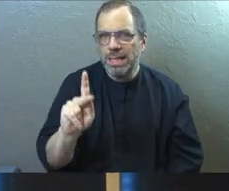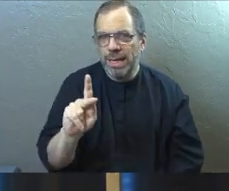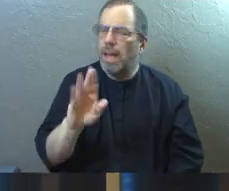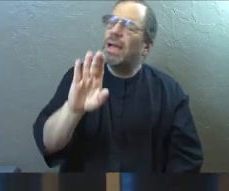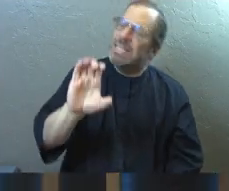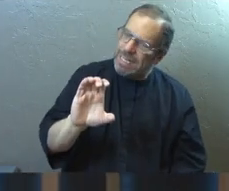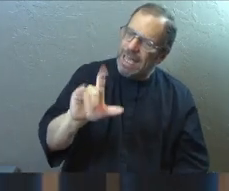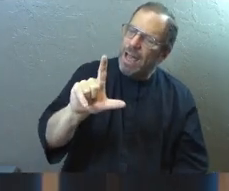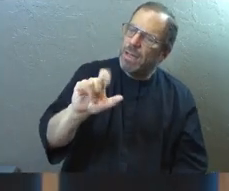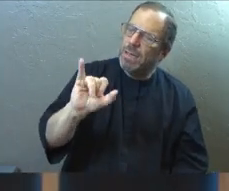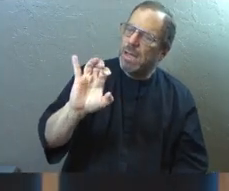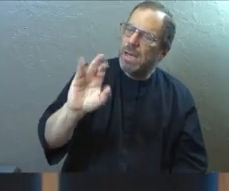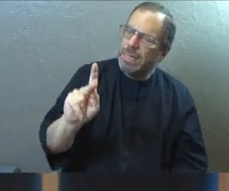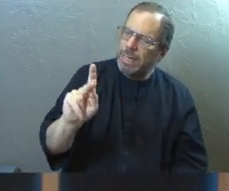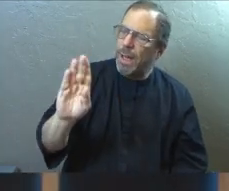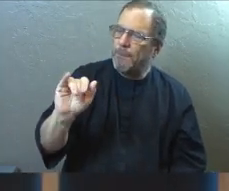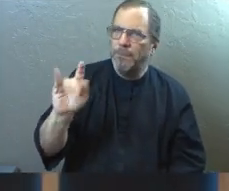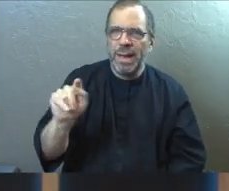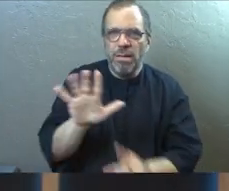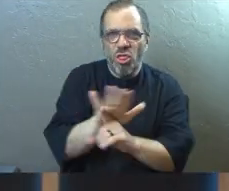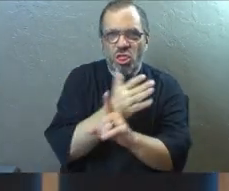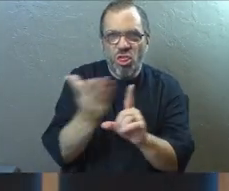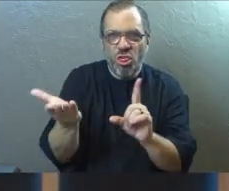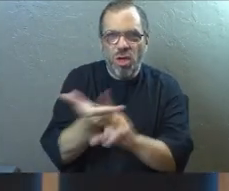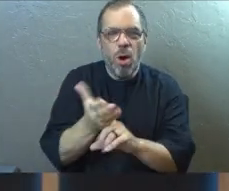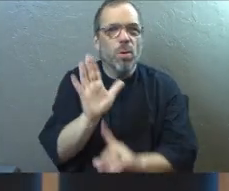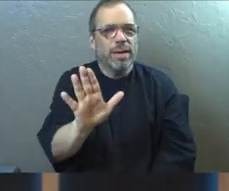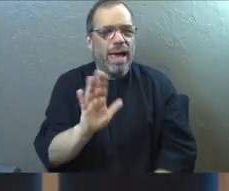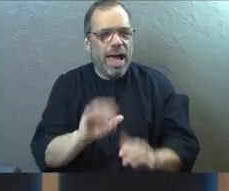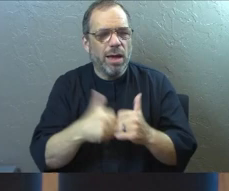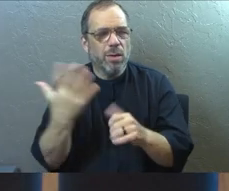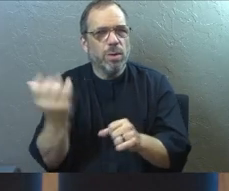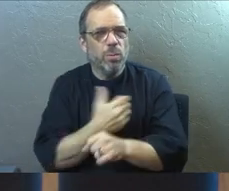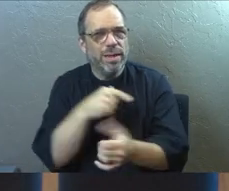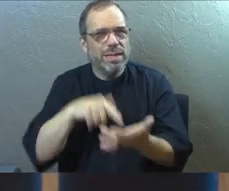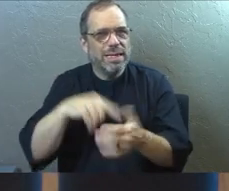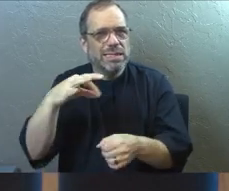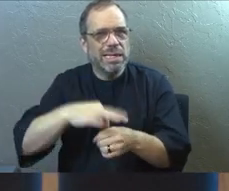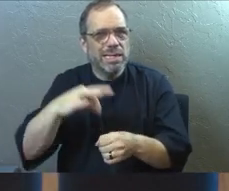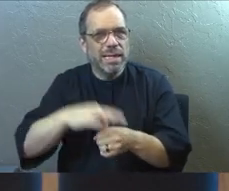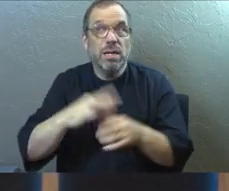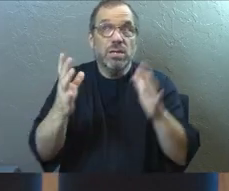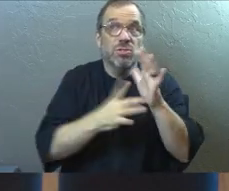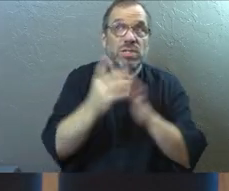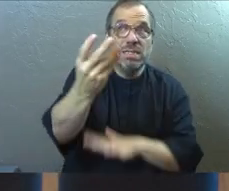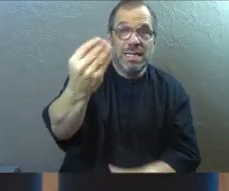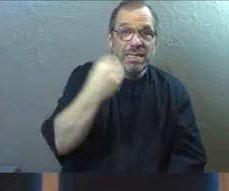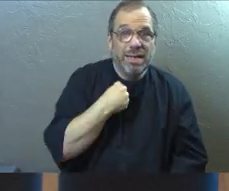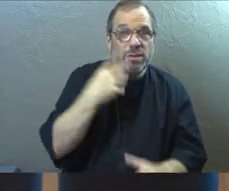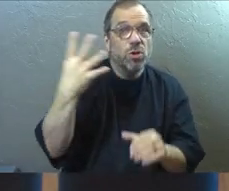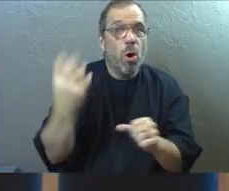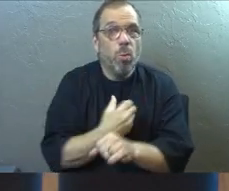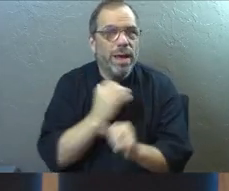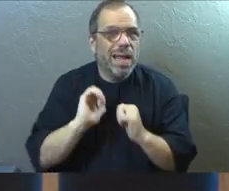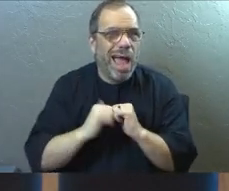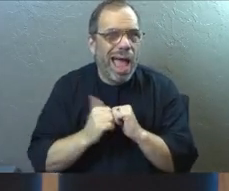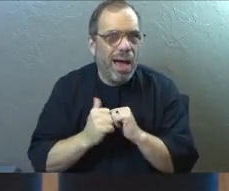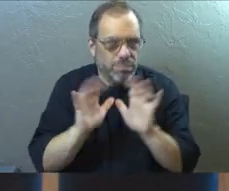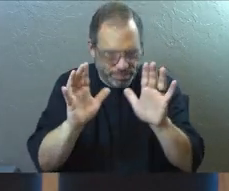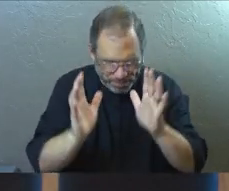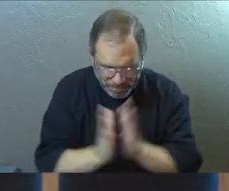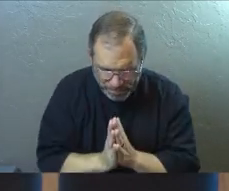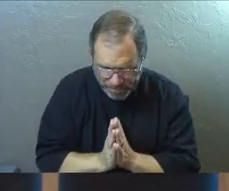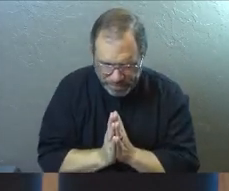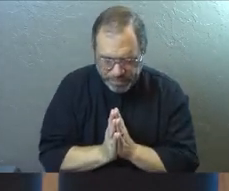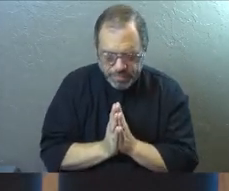let me show you some statistics. How can we win this election? How can Jesus give us a win this election?